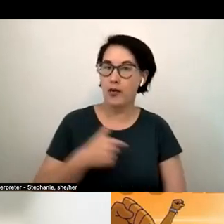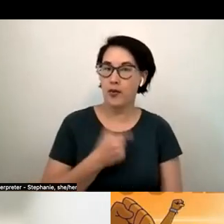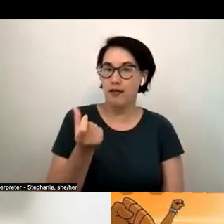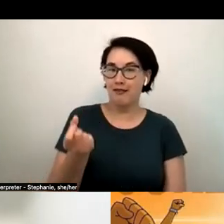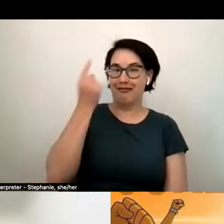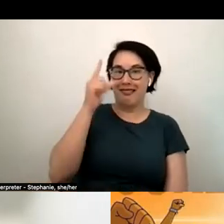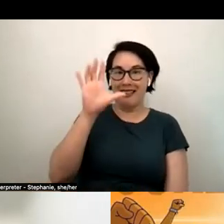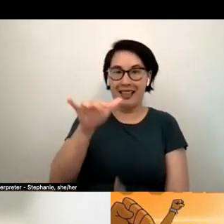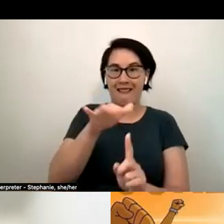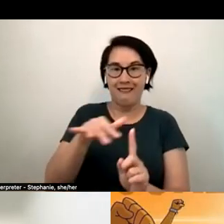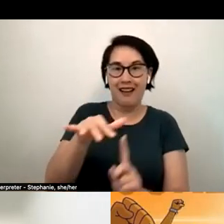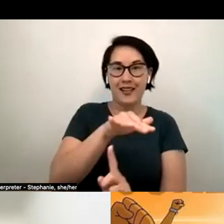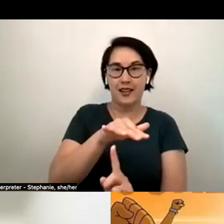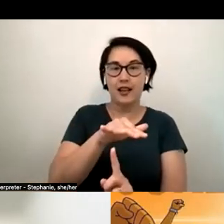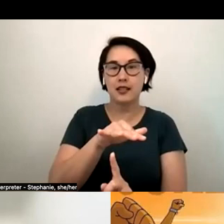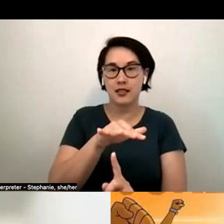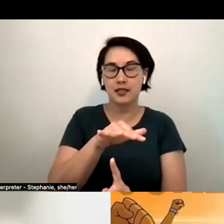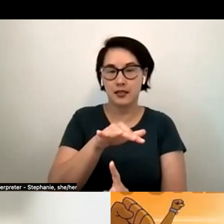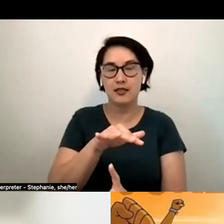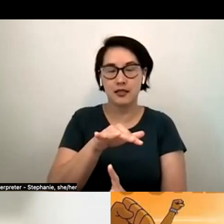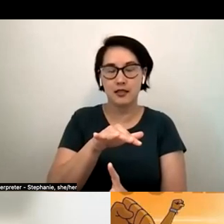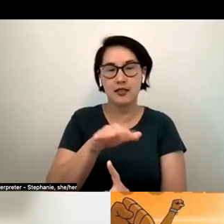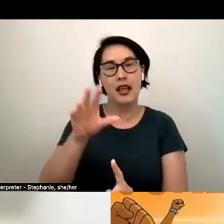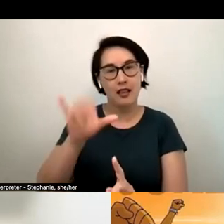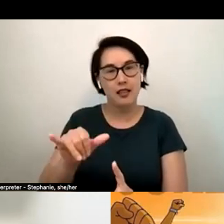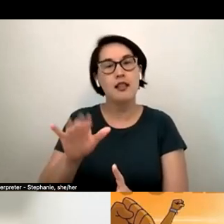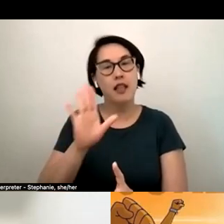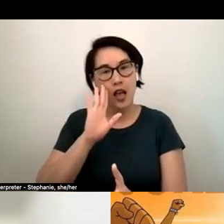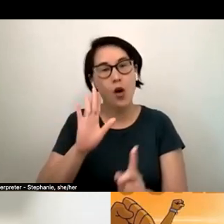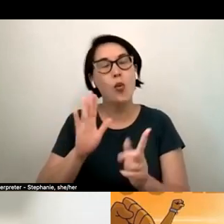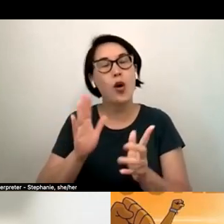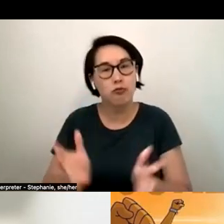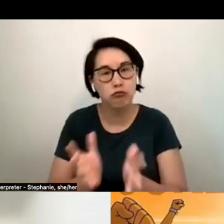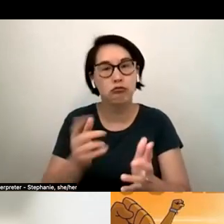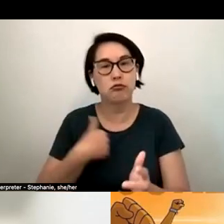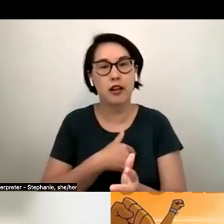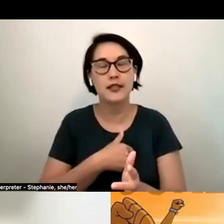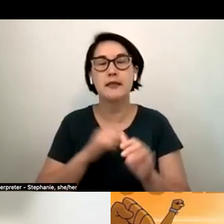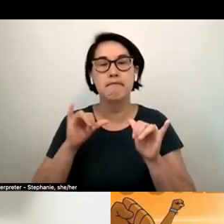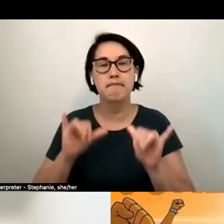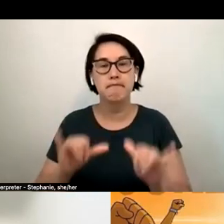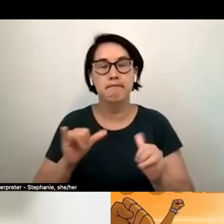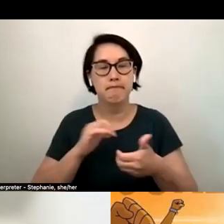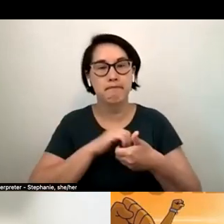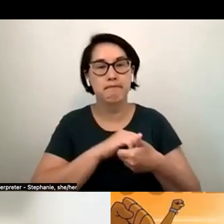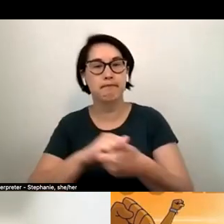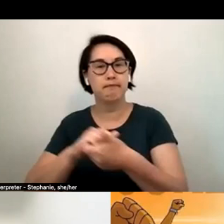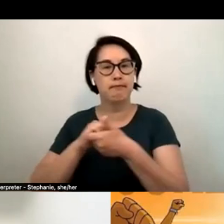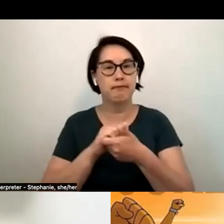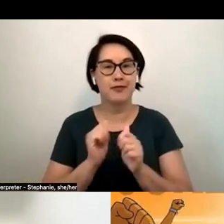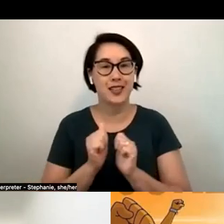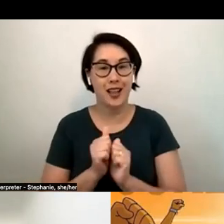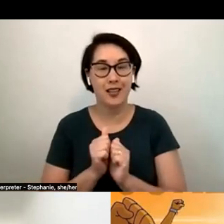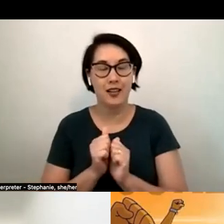is the the fuel and the encouragement that will bring us together so that we know we don't have a